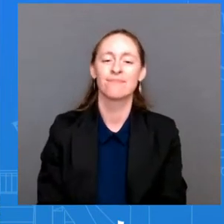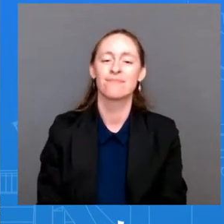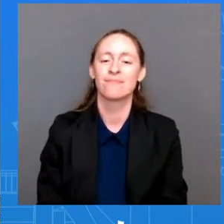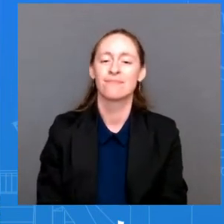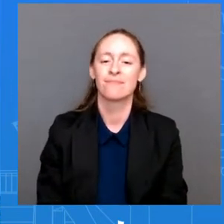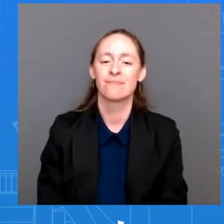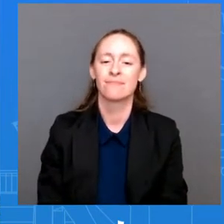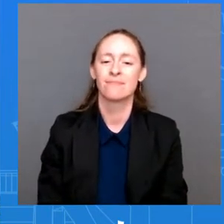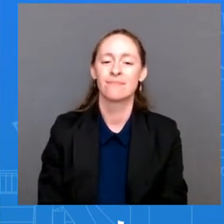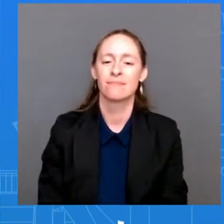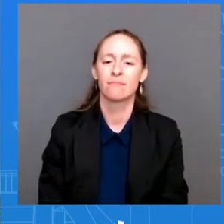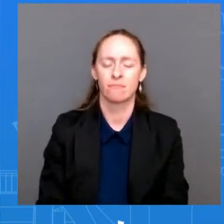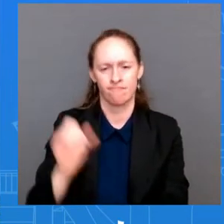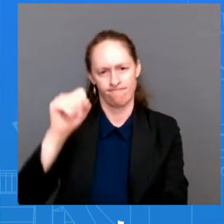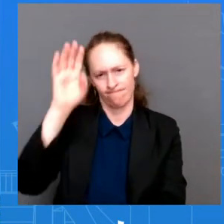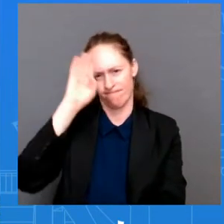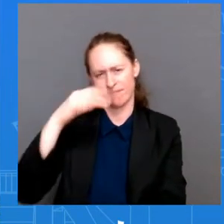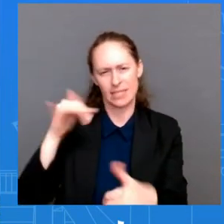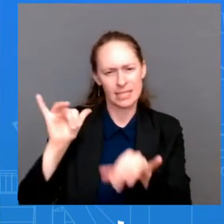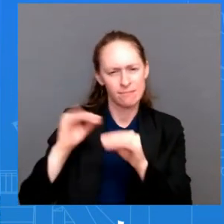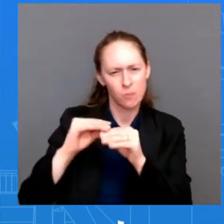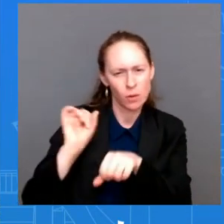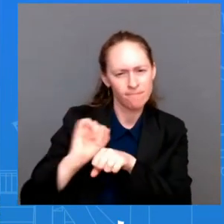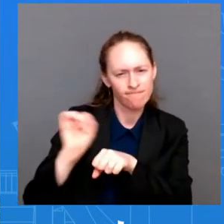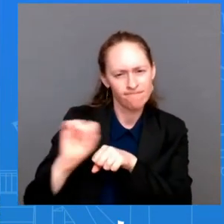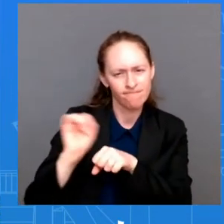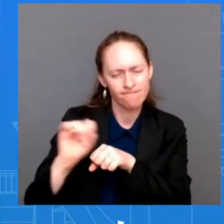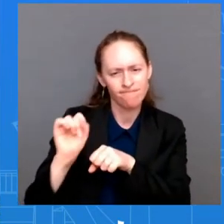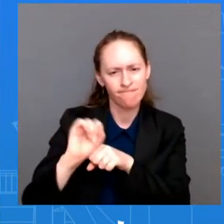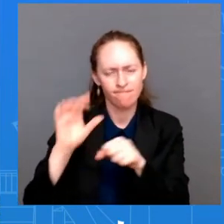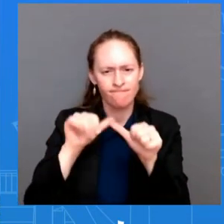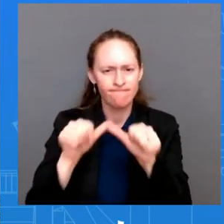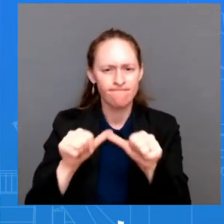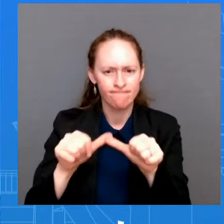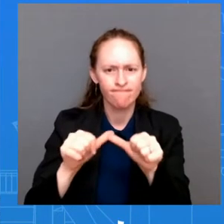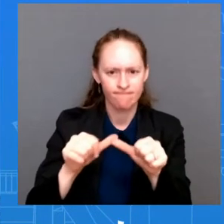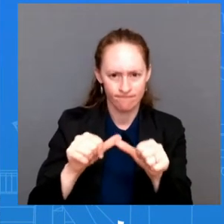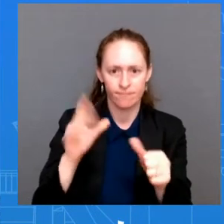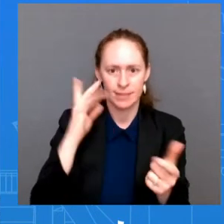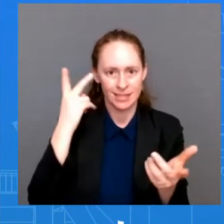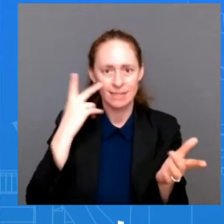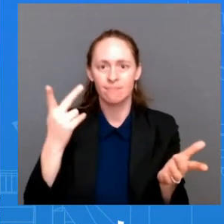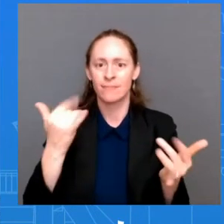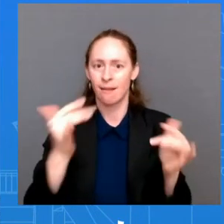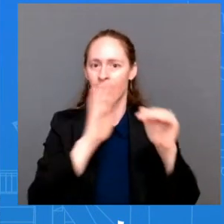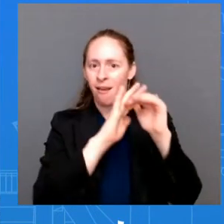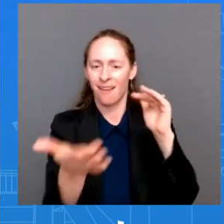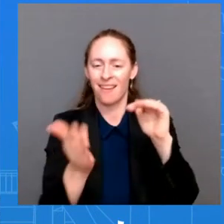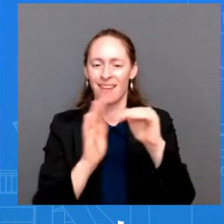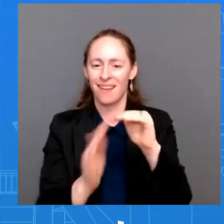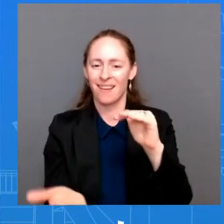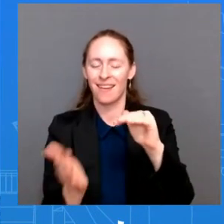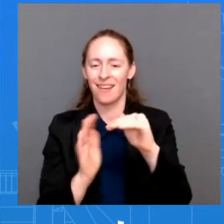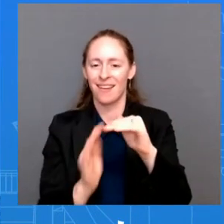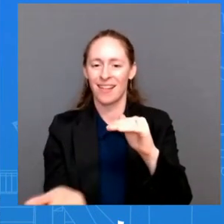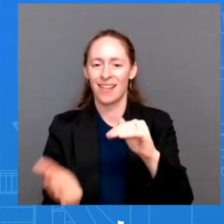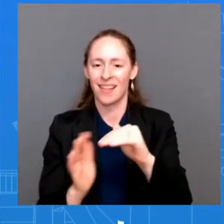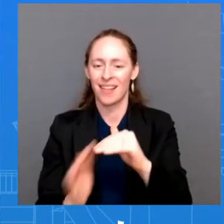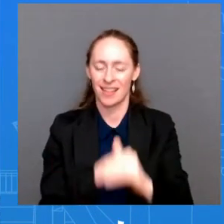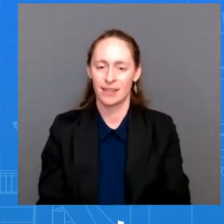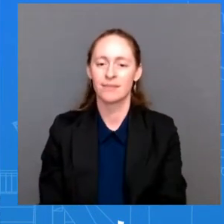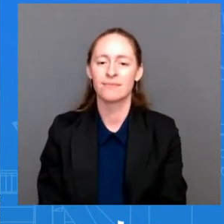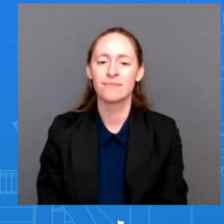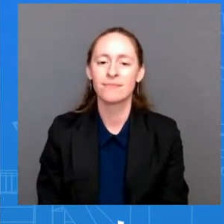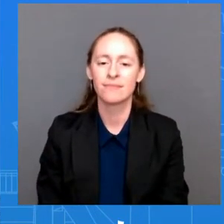is that we are currently experiencing the fastest decline in gas prices in over a decade. And